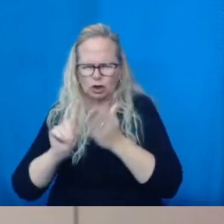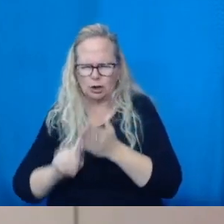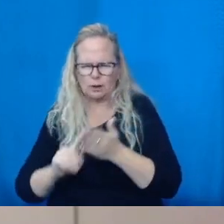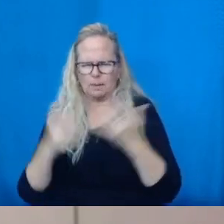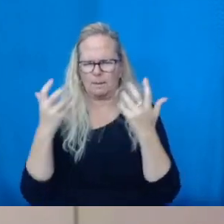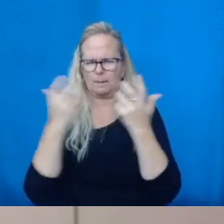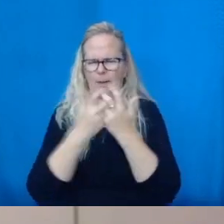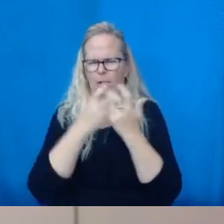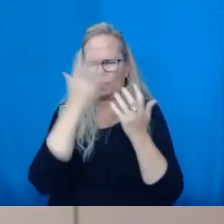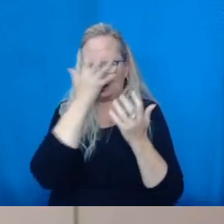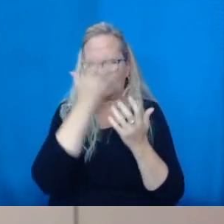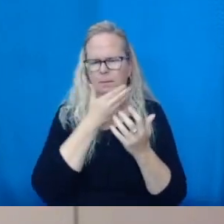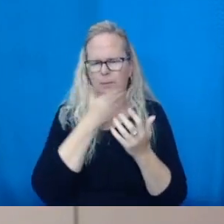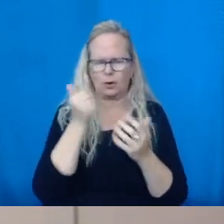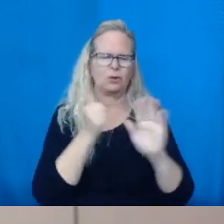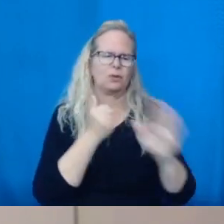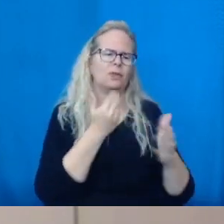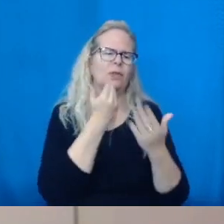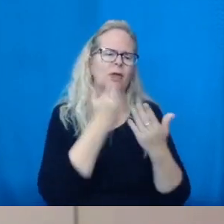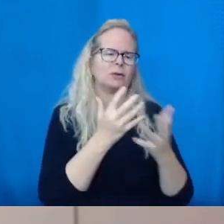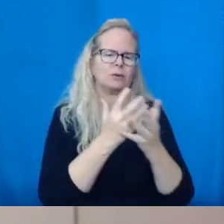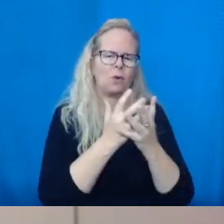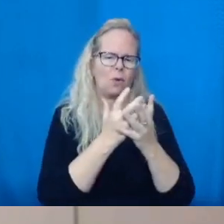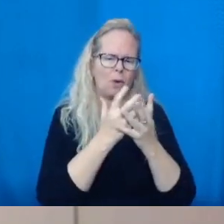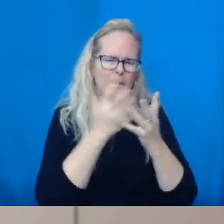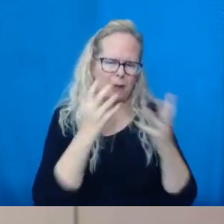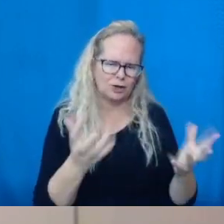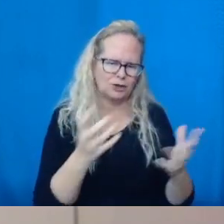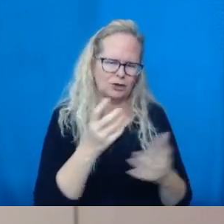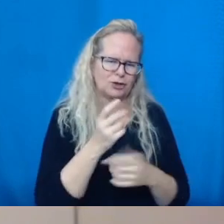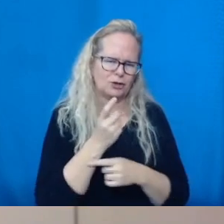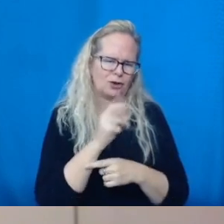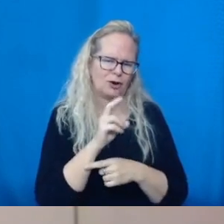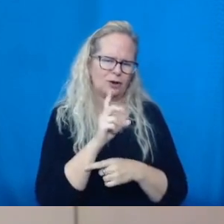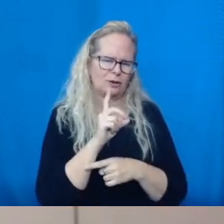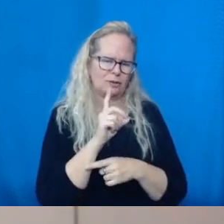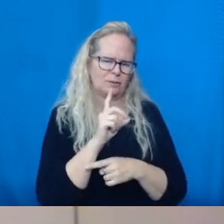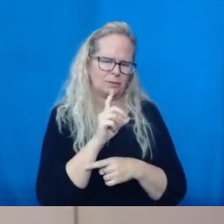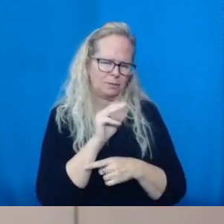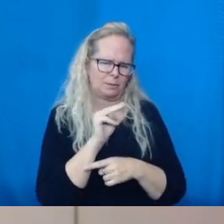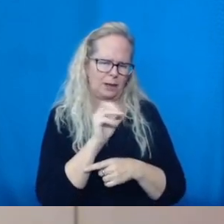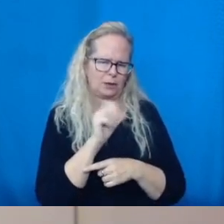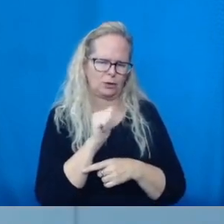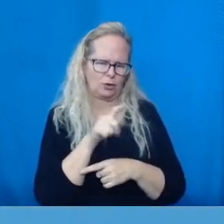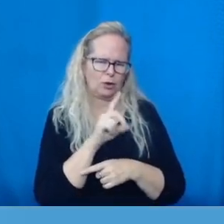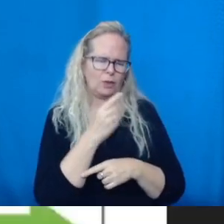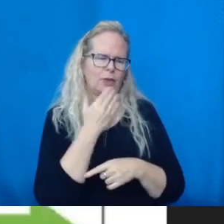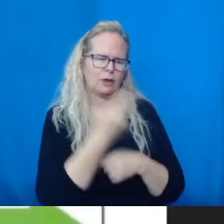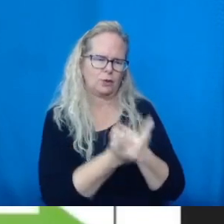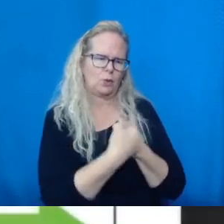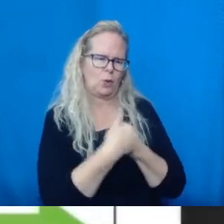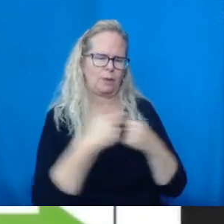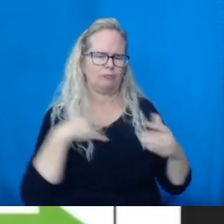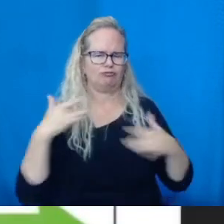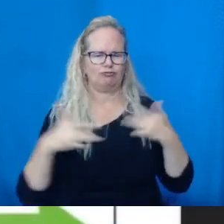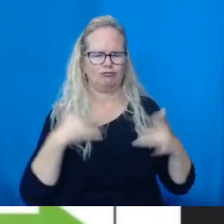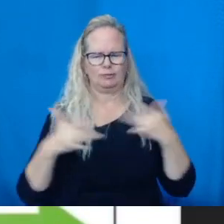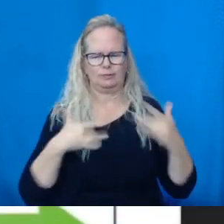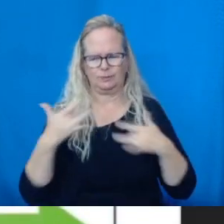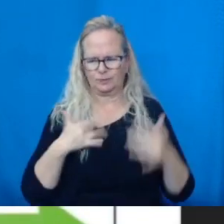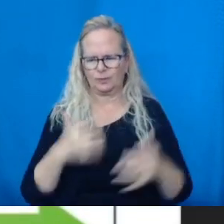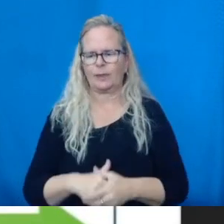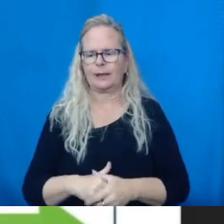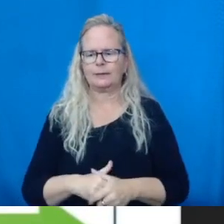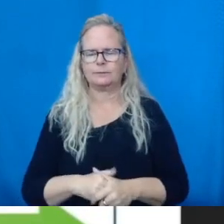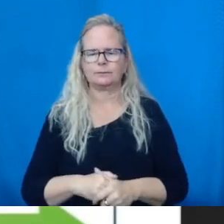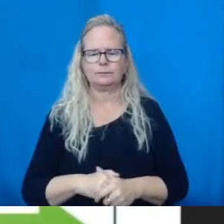So if you guys can just pull up that PDF, I'll just quickly show that. Sorry, guys, we have so much to talk about with masks. There is certainly